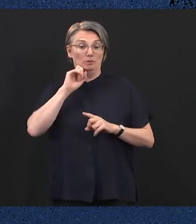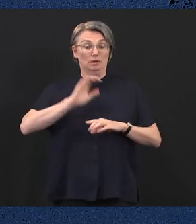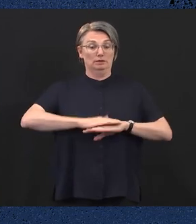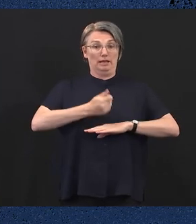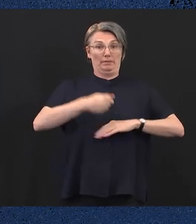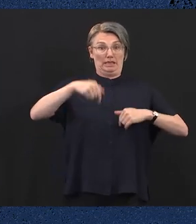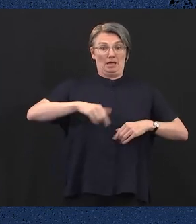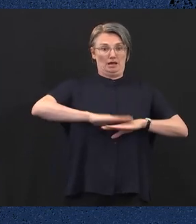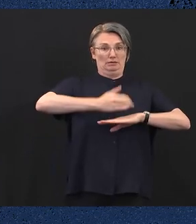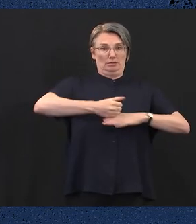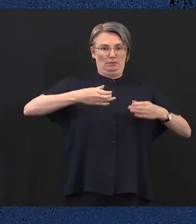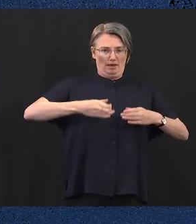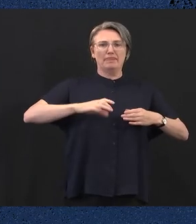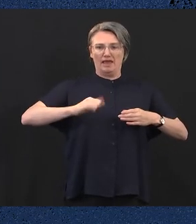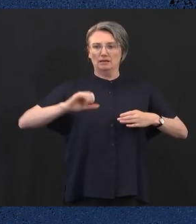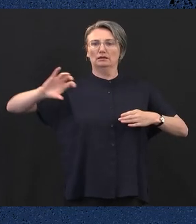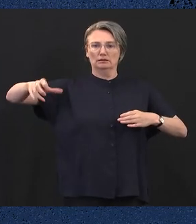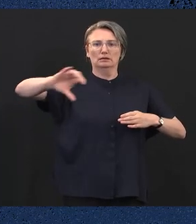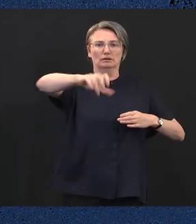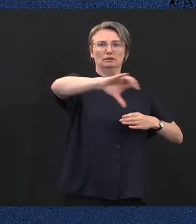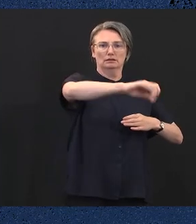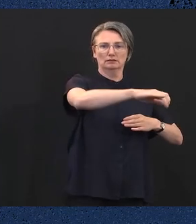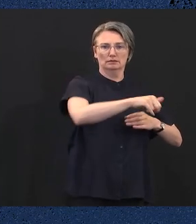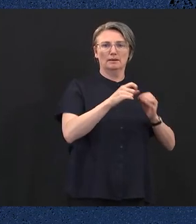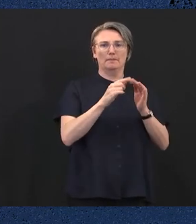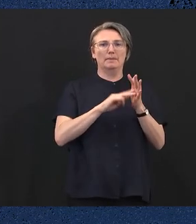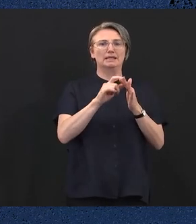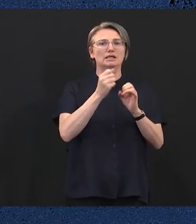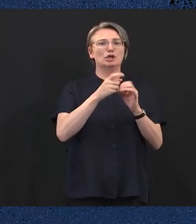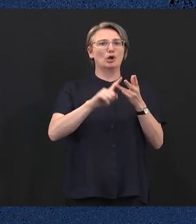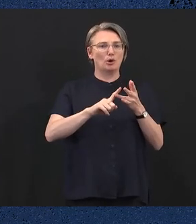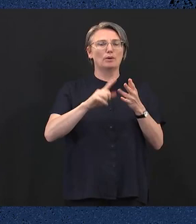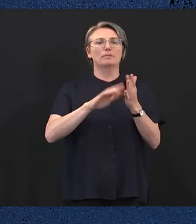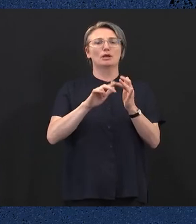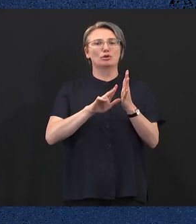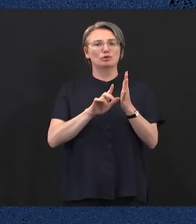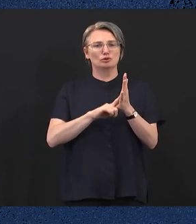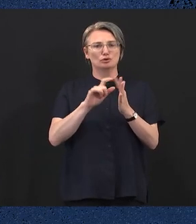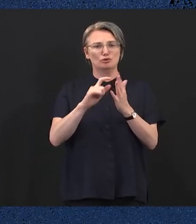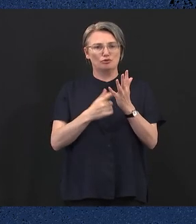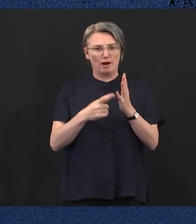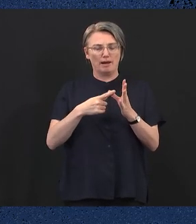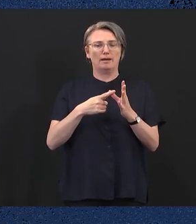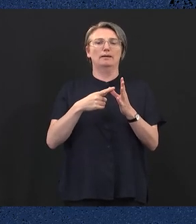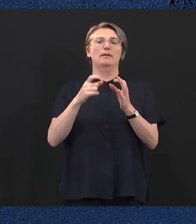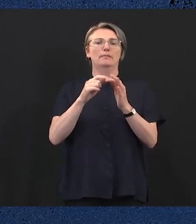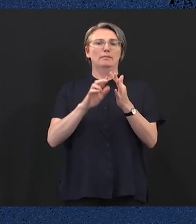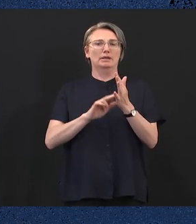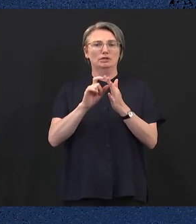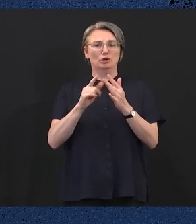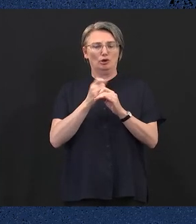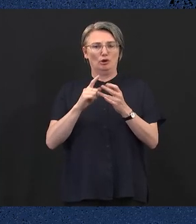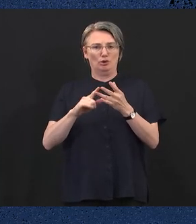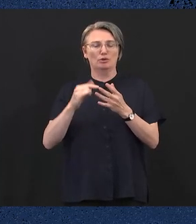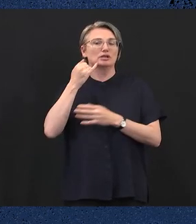in Bendigo, Mildura, Shepparton, Geelong, Ballarat and Warrnambool. Satellite